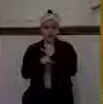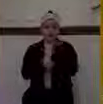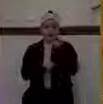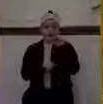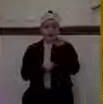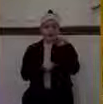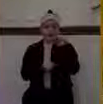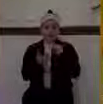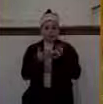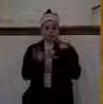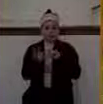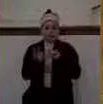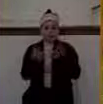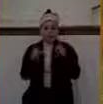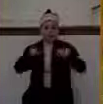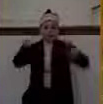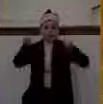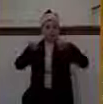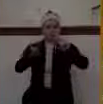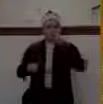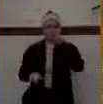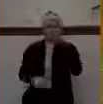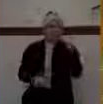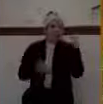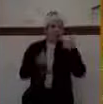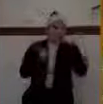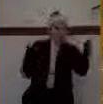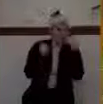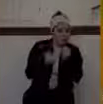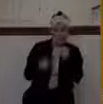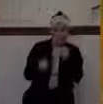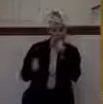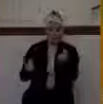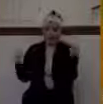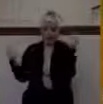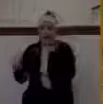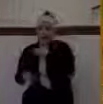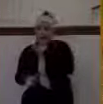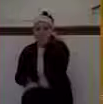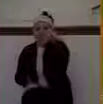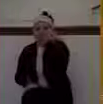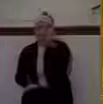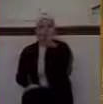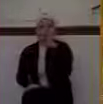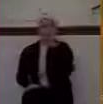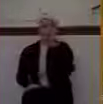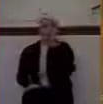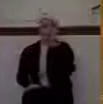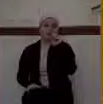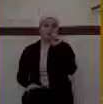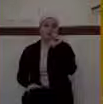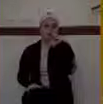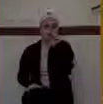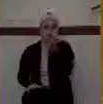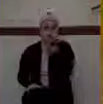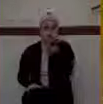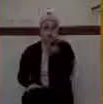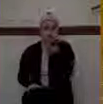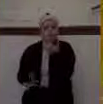because thou art lukewarm and neither cold nor hot, I will spew thee out of my mouth. You remember that passage in Revelation?